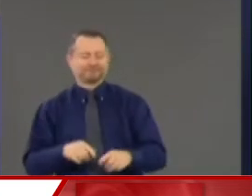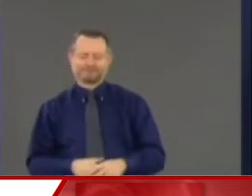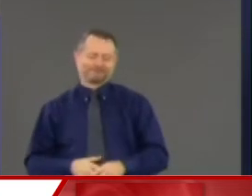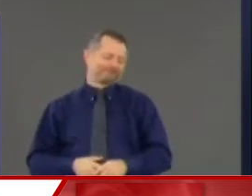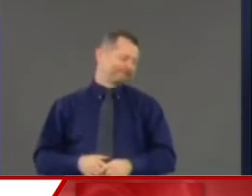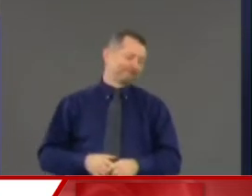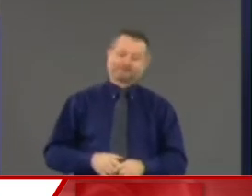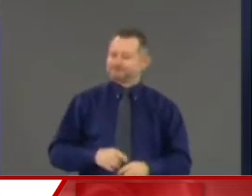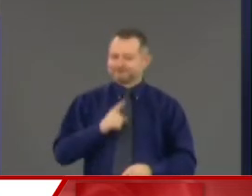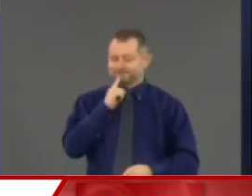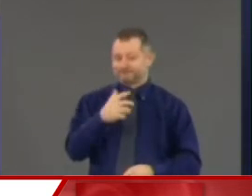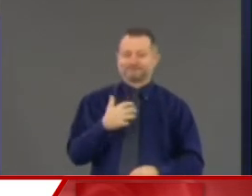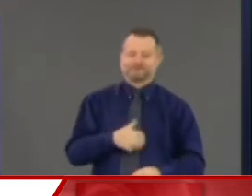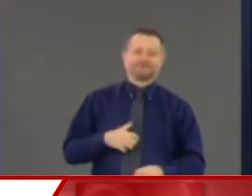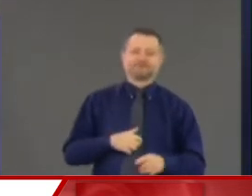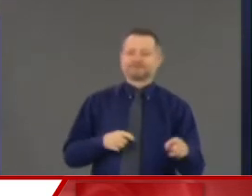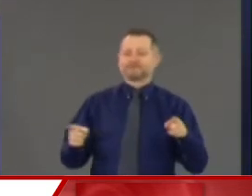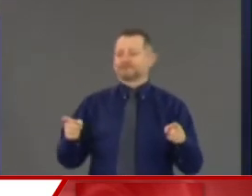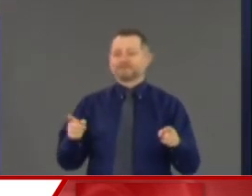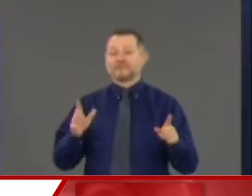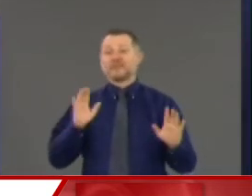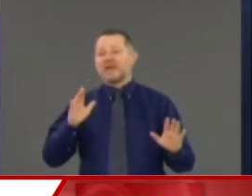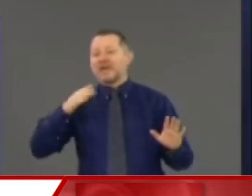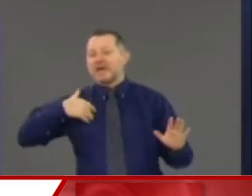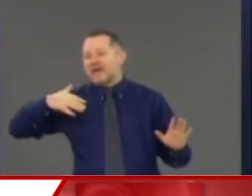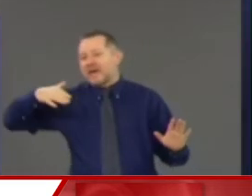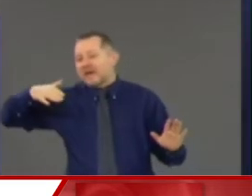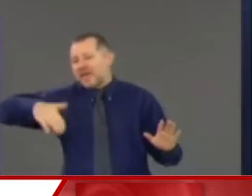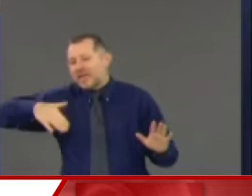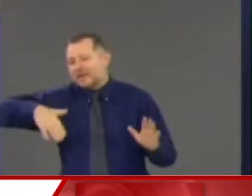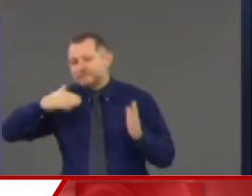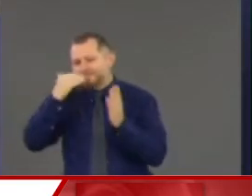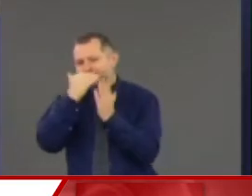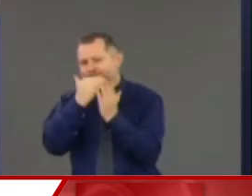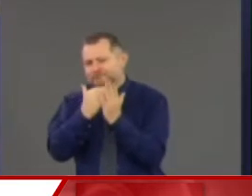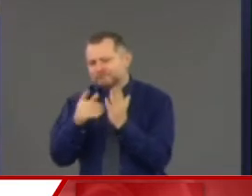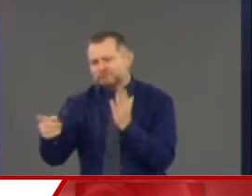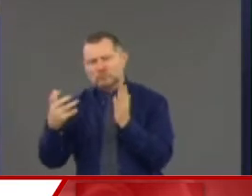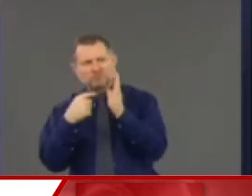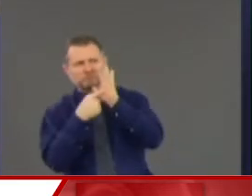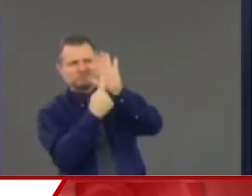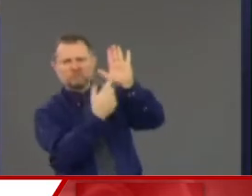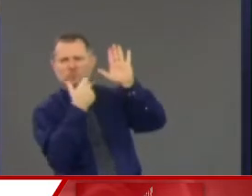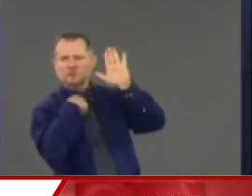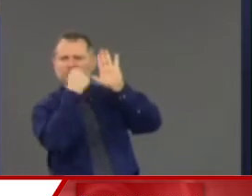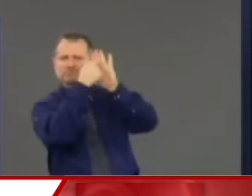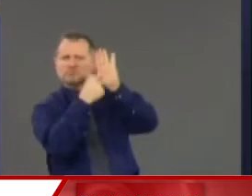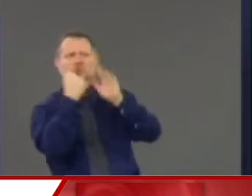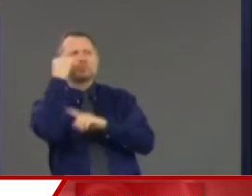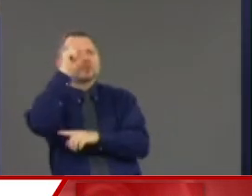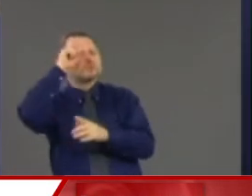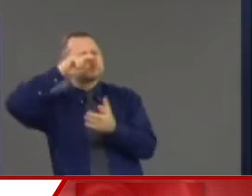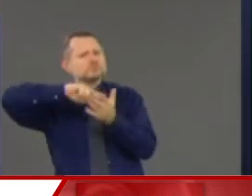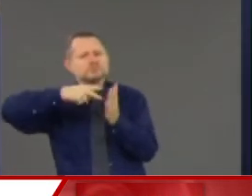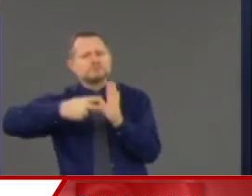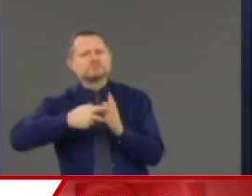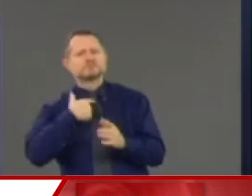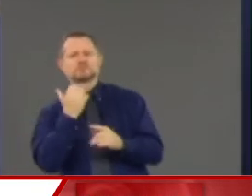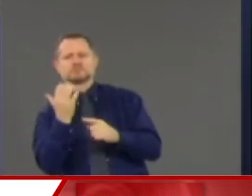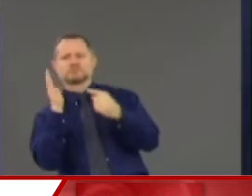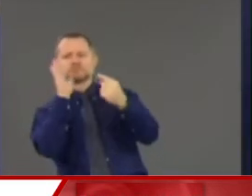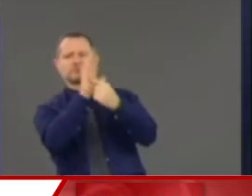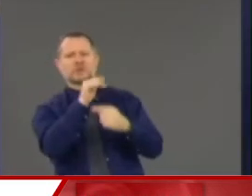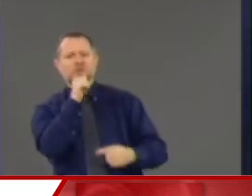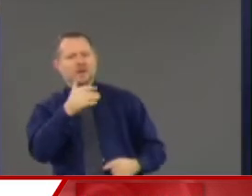We haven't articulated what the protests are about besides just unhappiness,